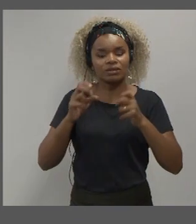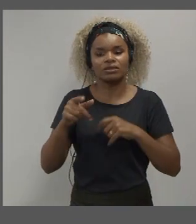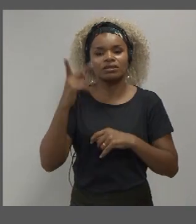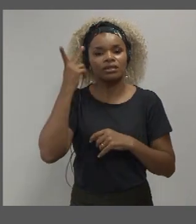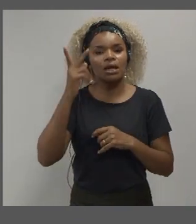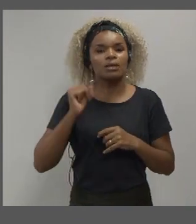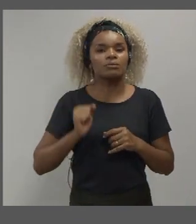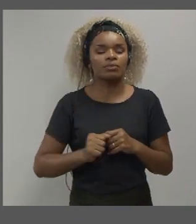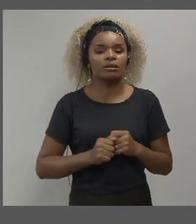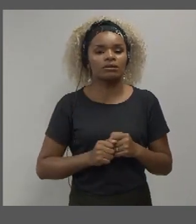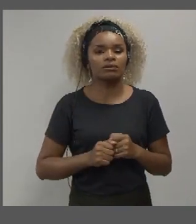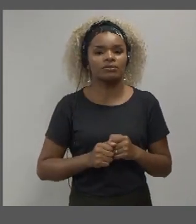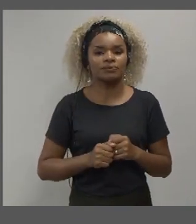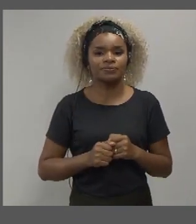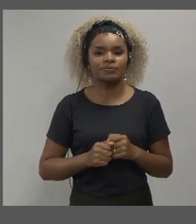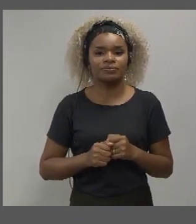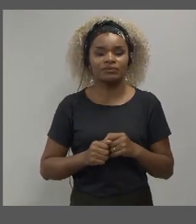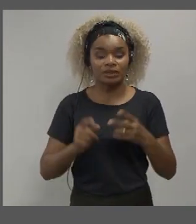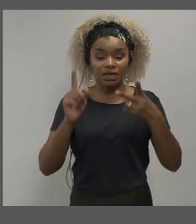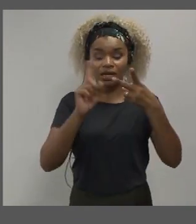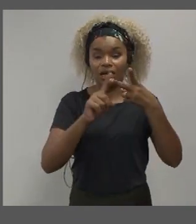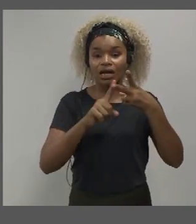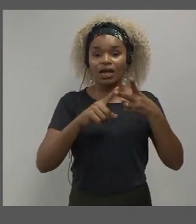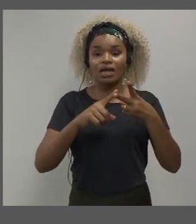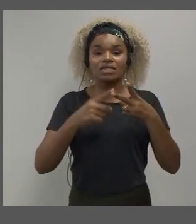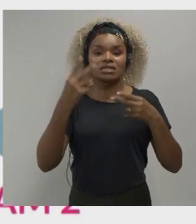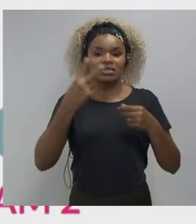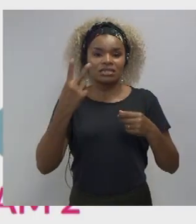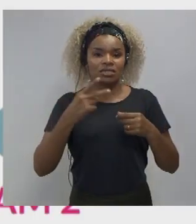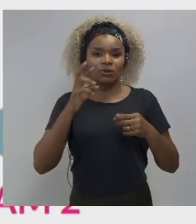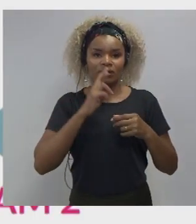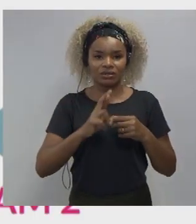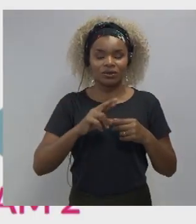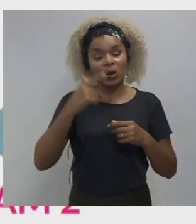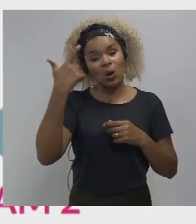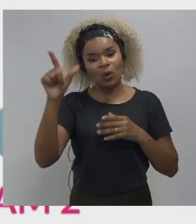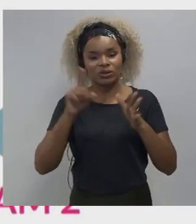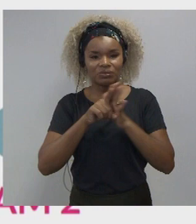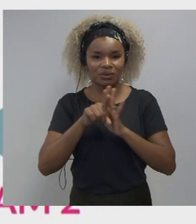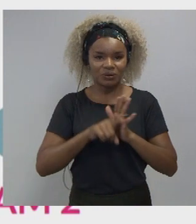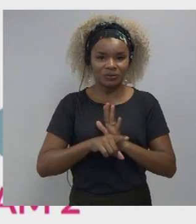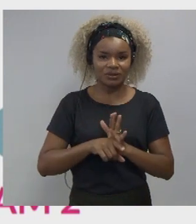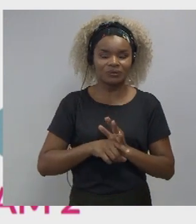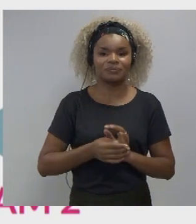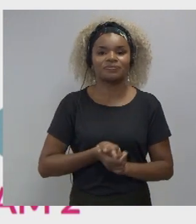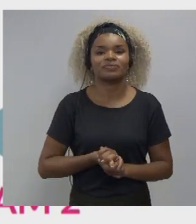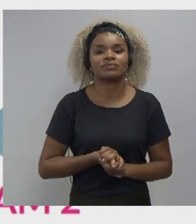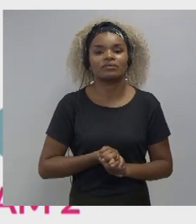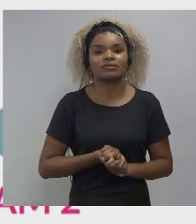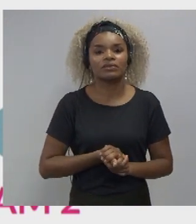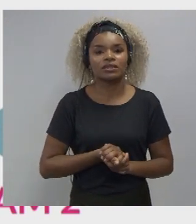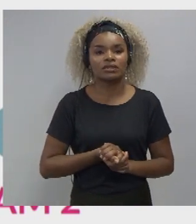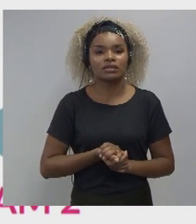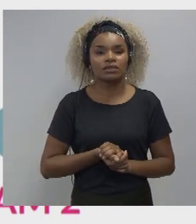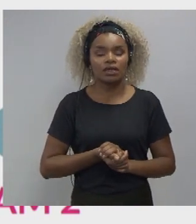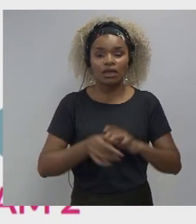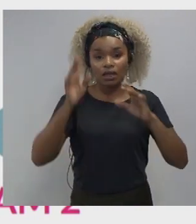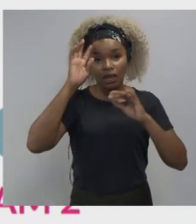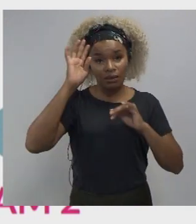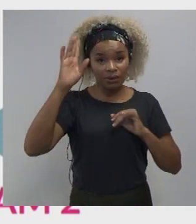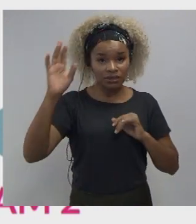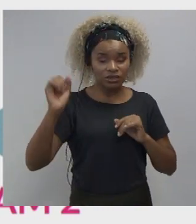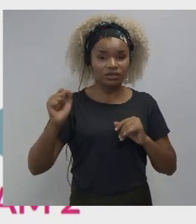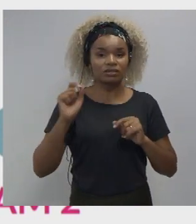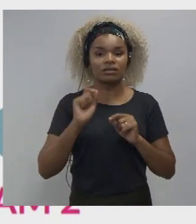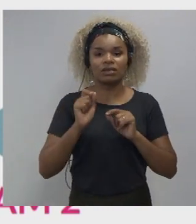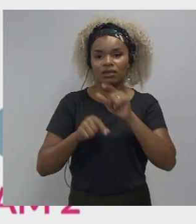on to my second reason another quiz so imagine that